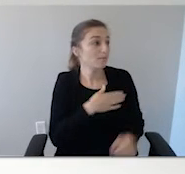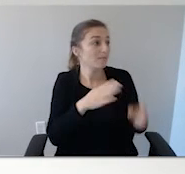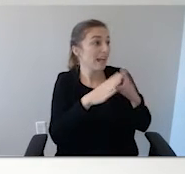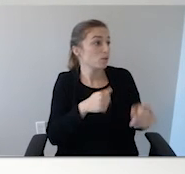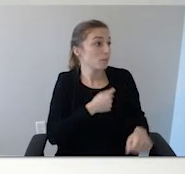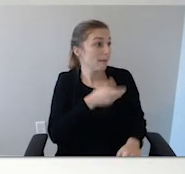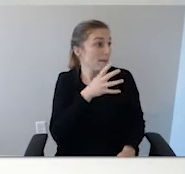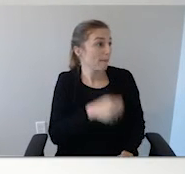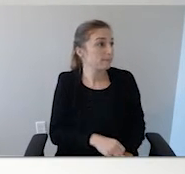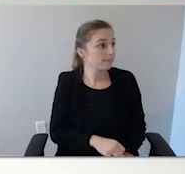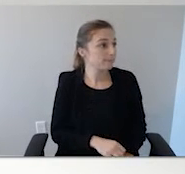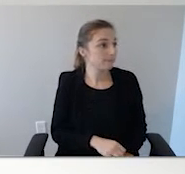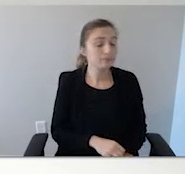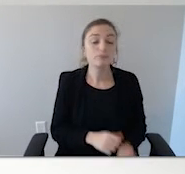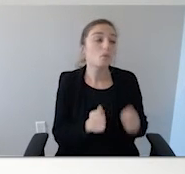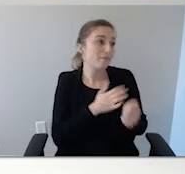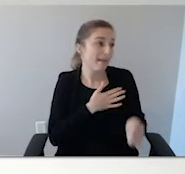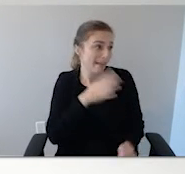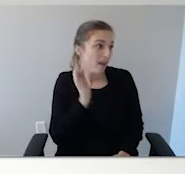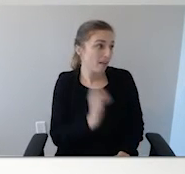my mom. I live with my cat.